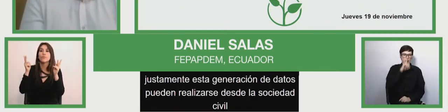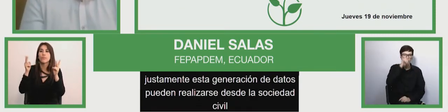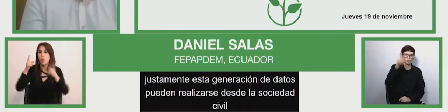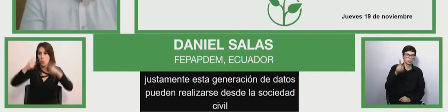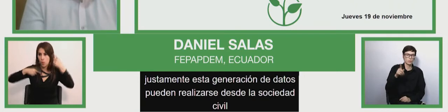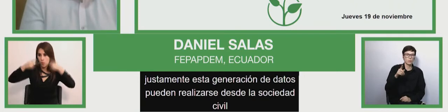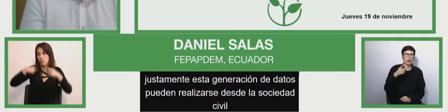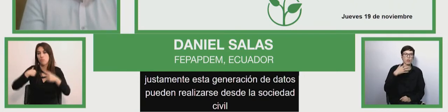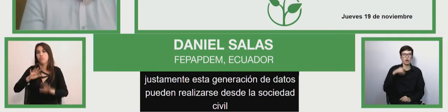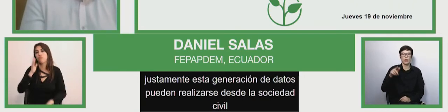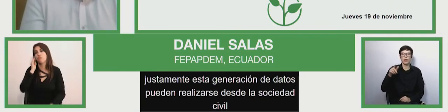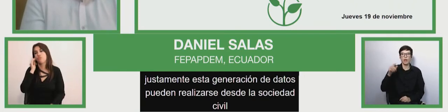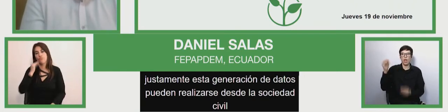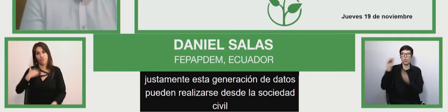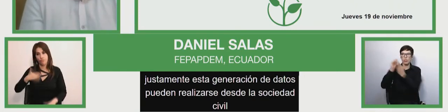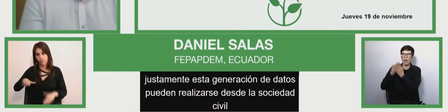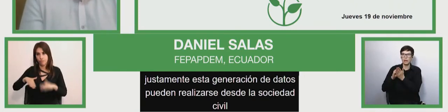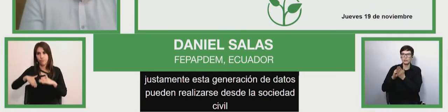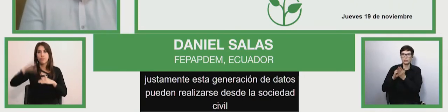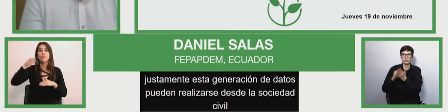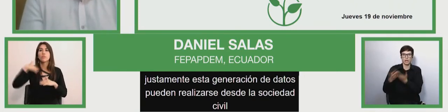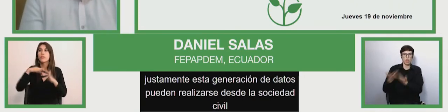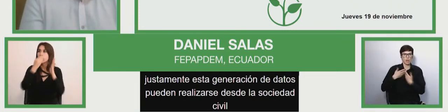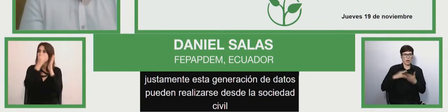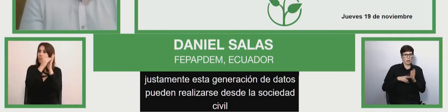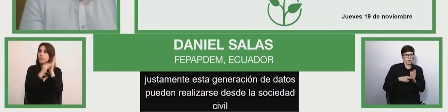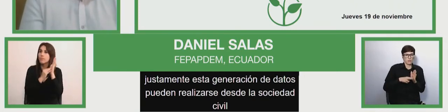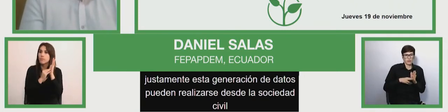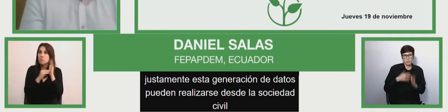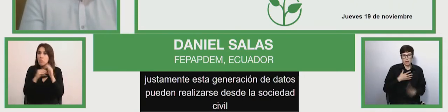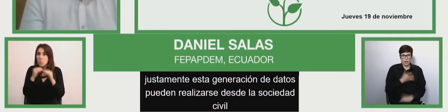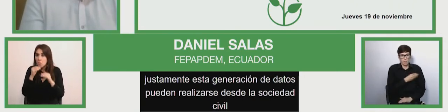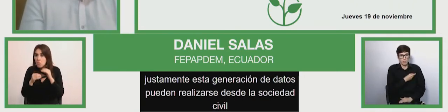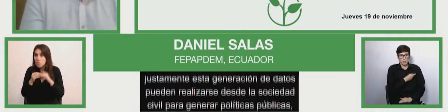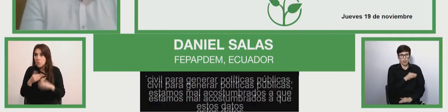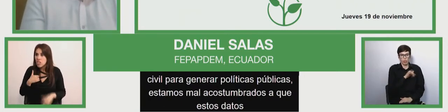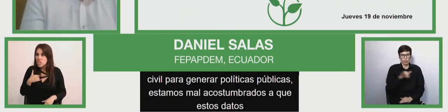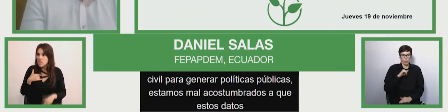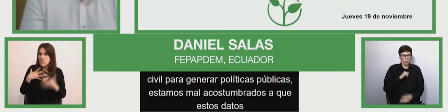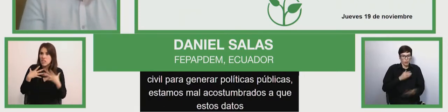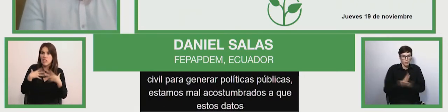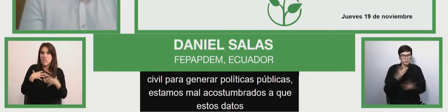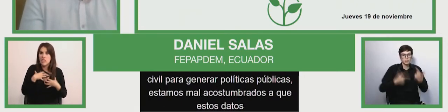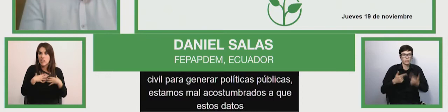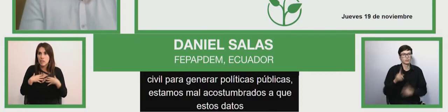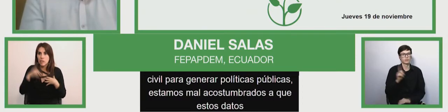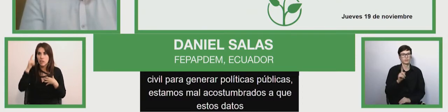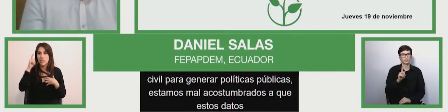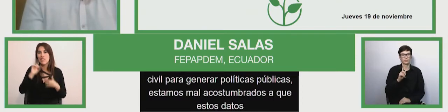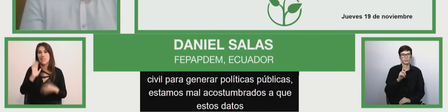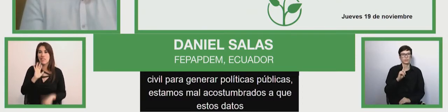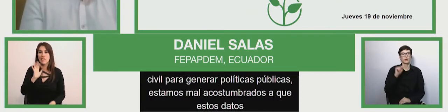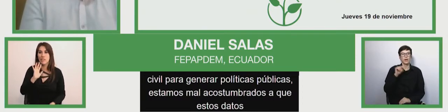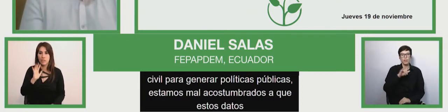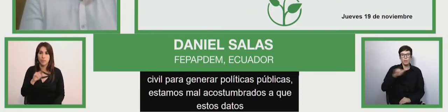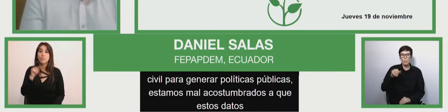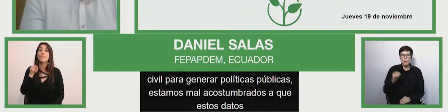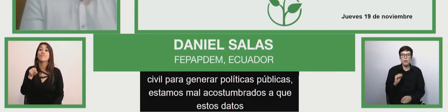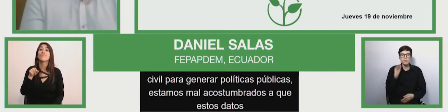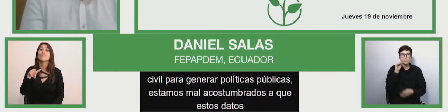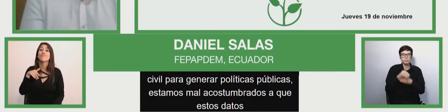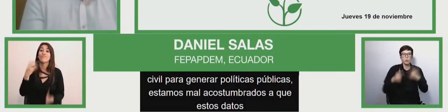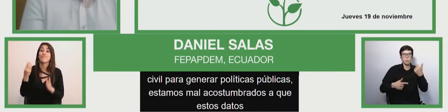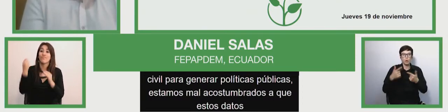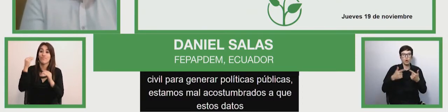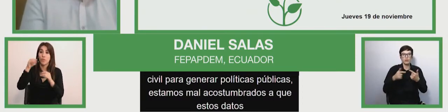data alarm the states and they get themselves involved and they generate public policy but then the application is public policy